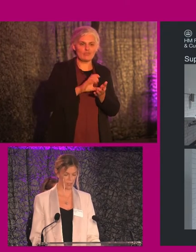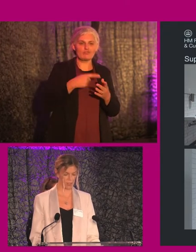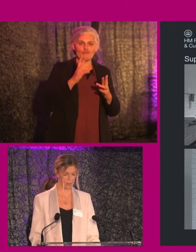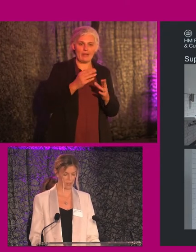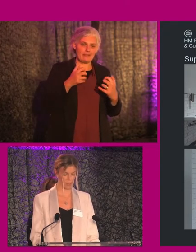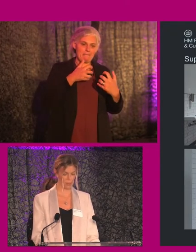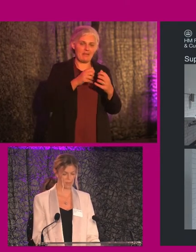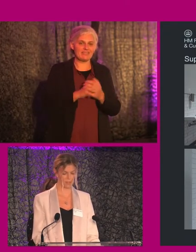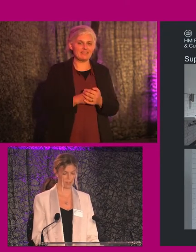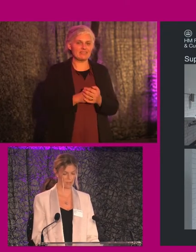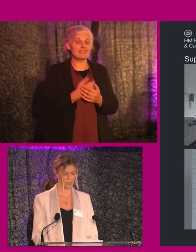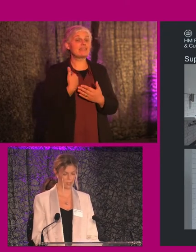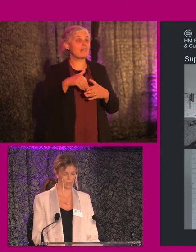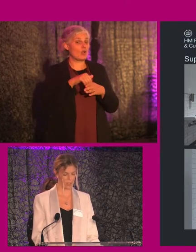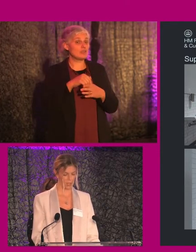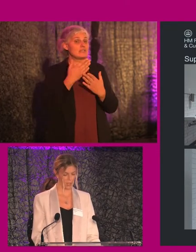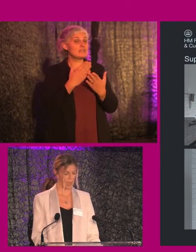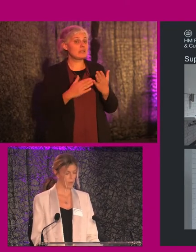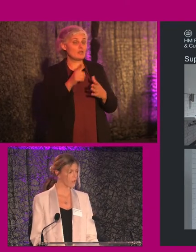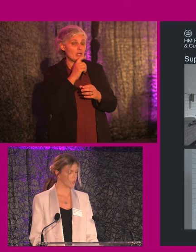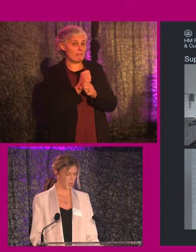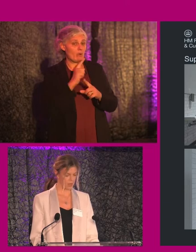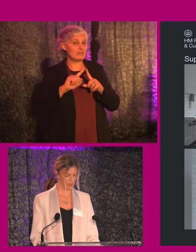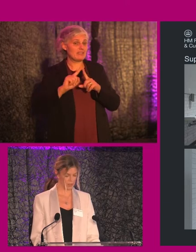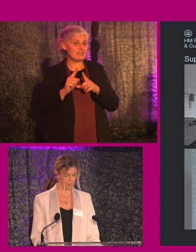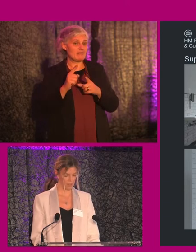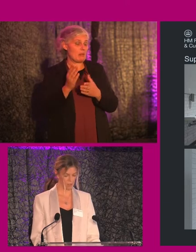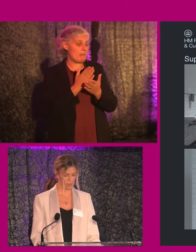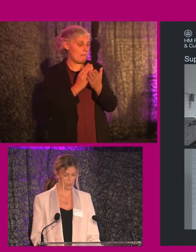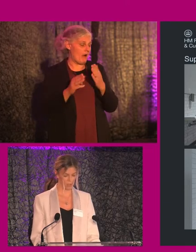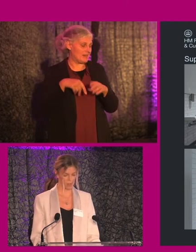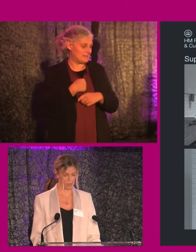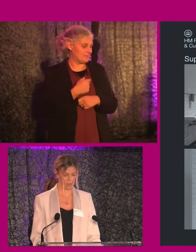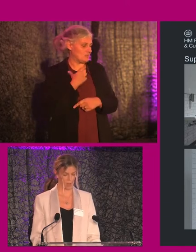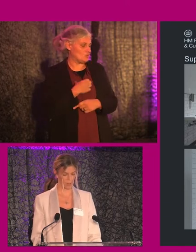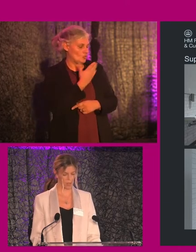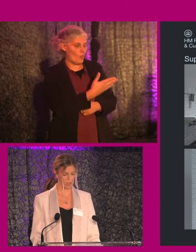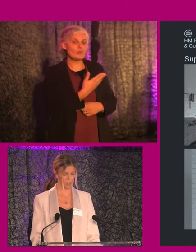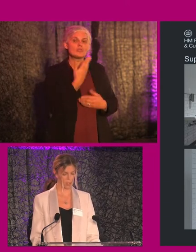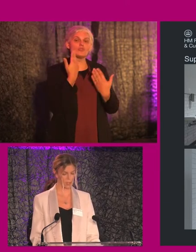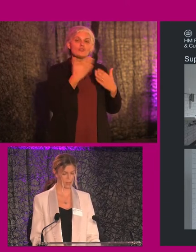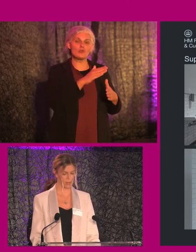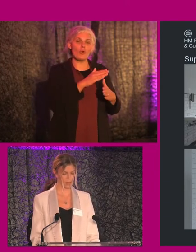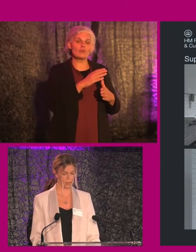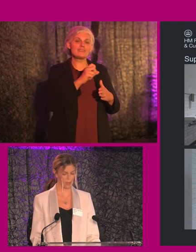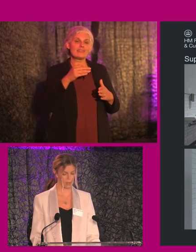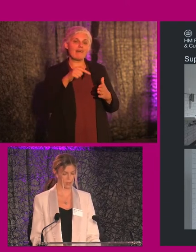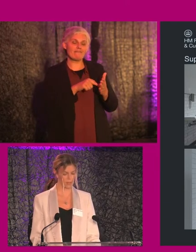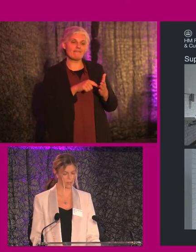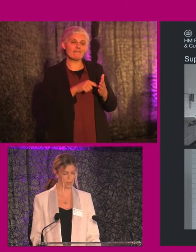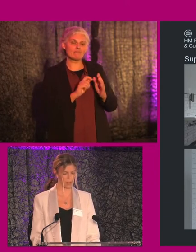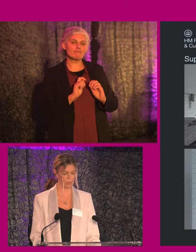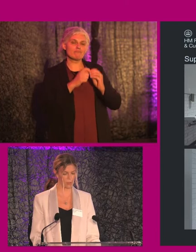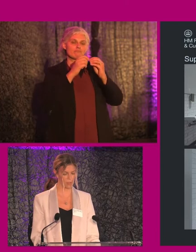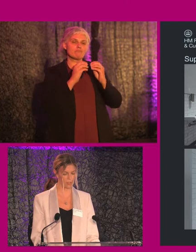Let's look at some of the inclusive design features. I'll use the toilets as a very good demonstrable start point. HMRC's design brief